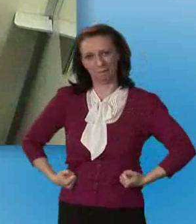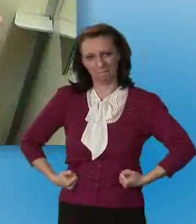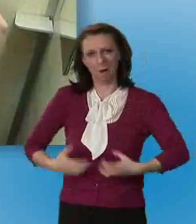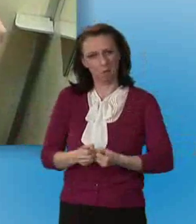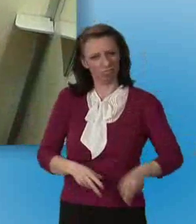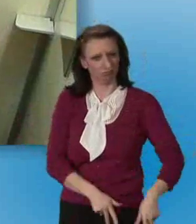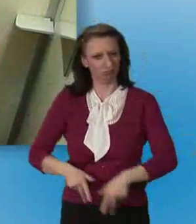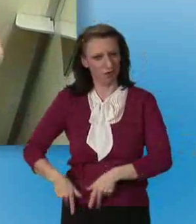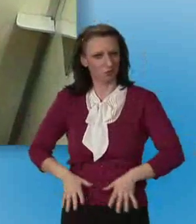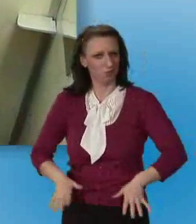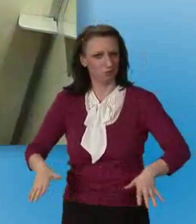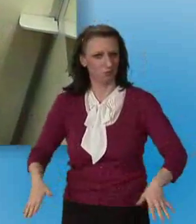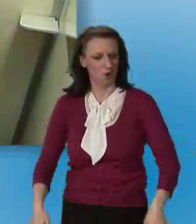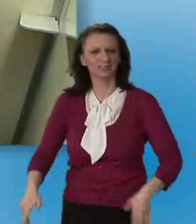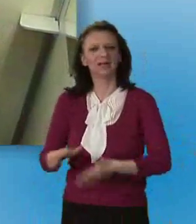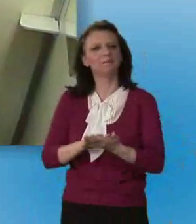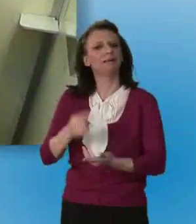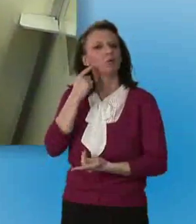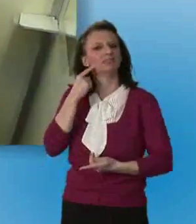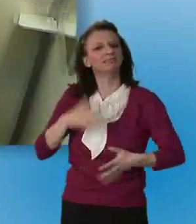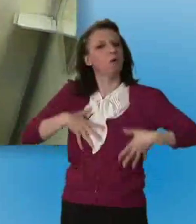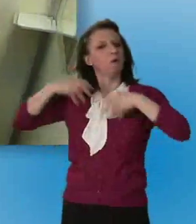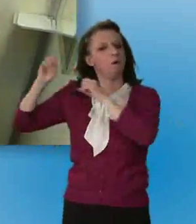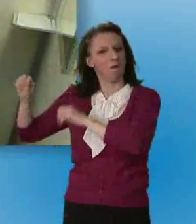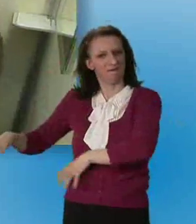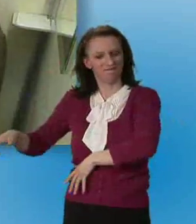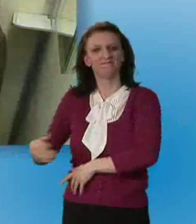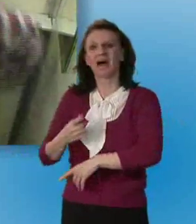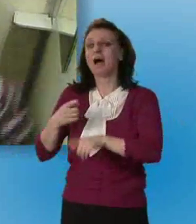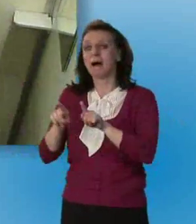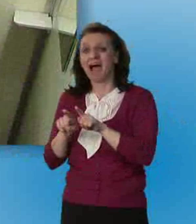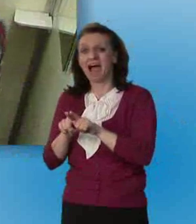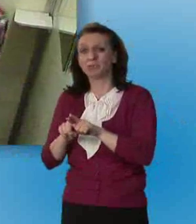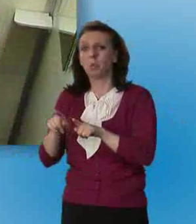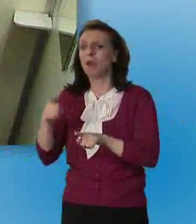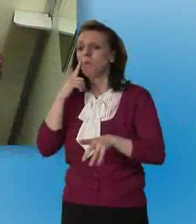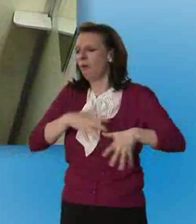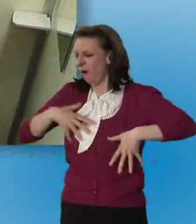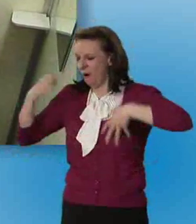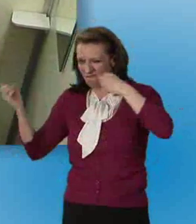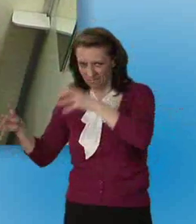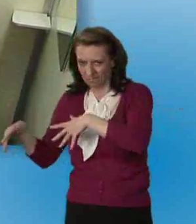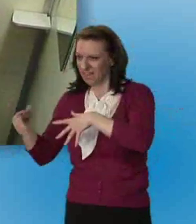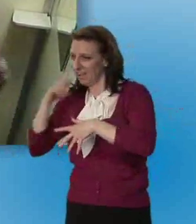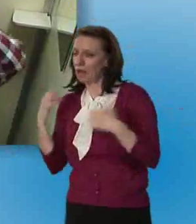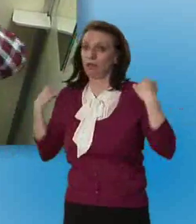It makes getting undressed easier plus you can put your top back on before the x-ray takes place.